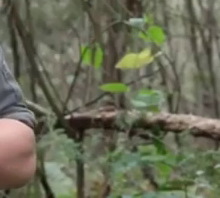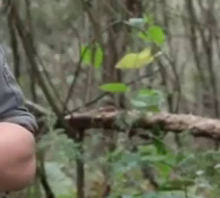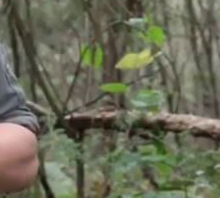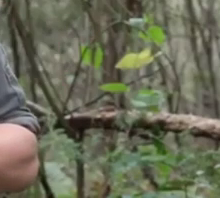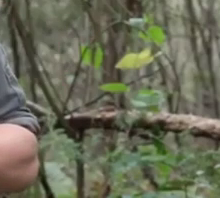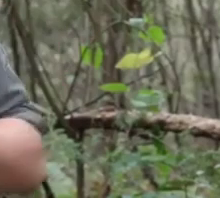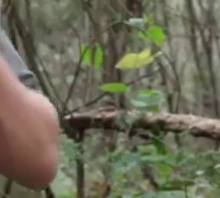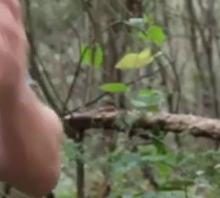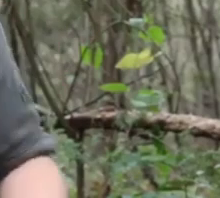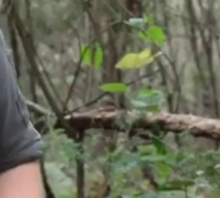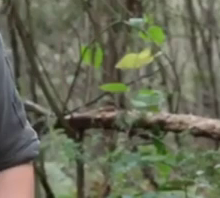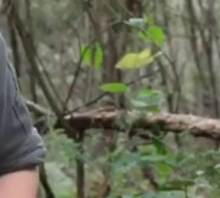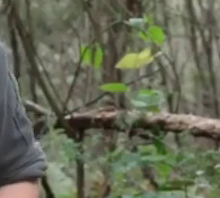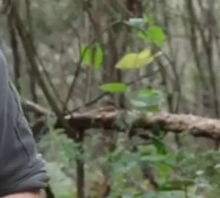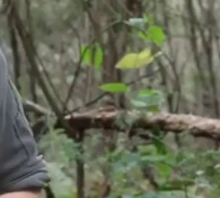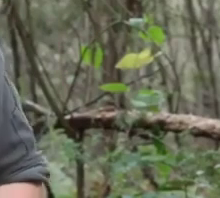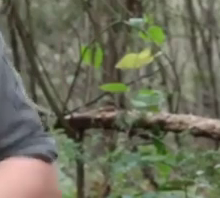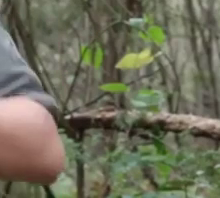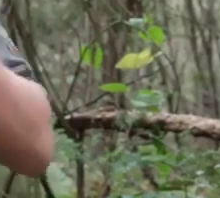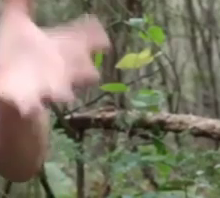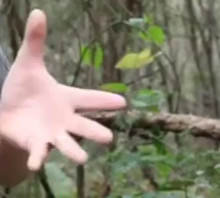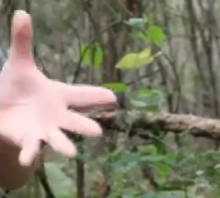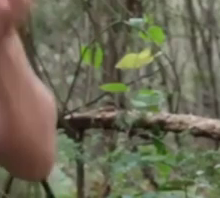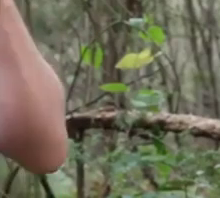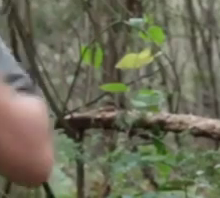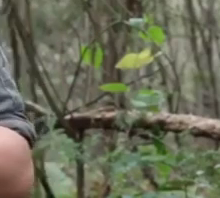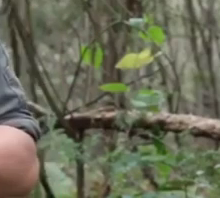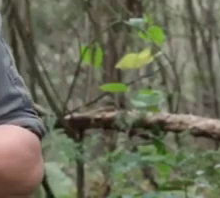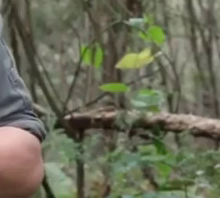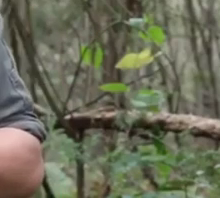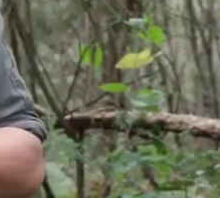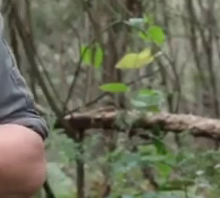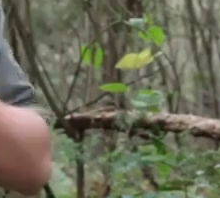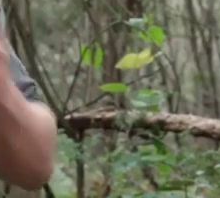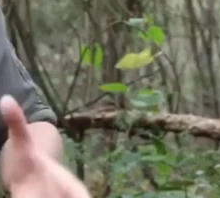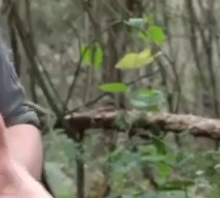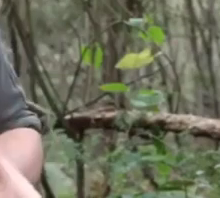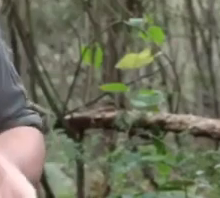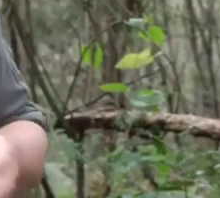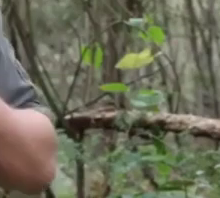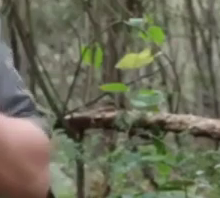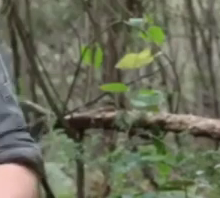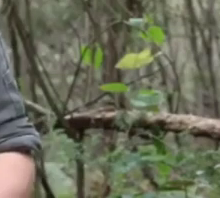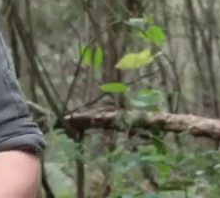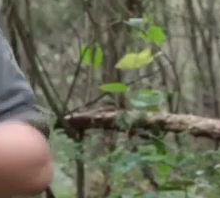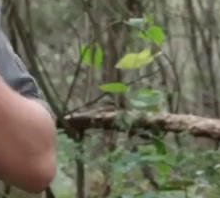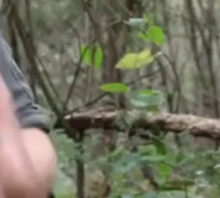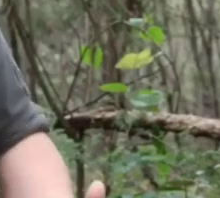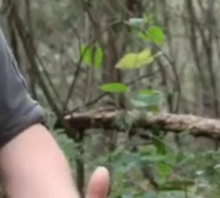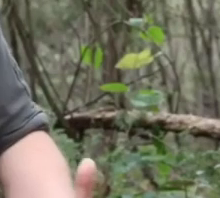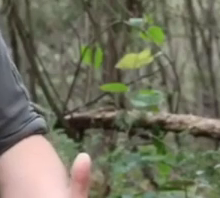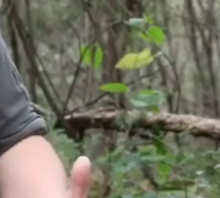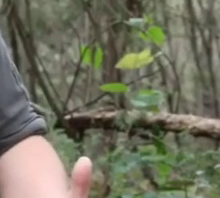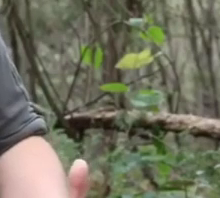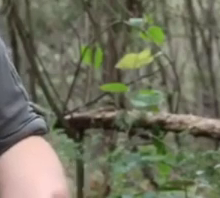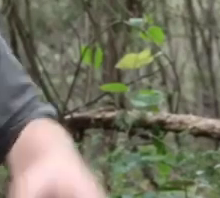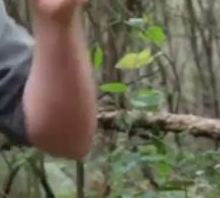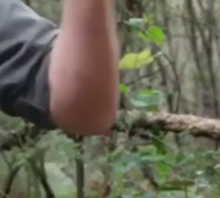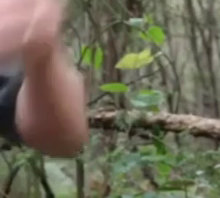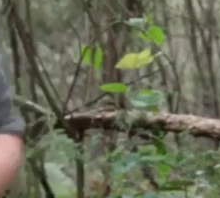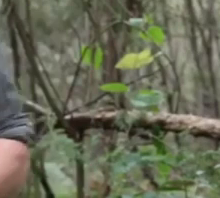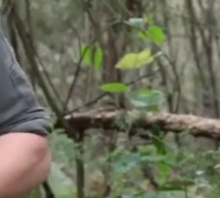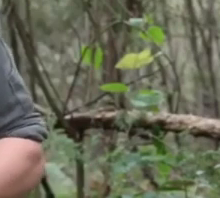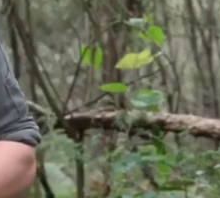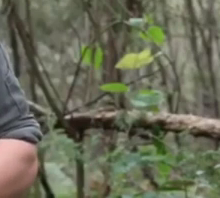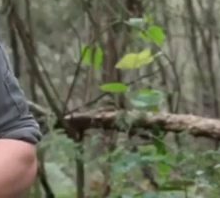the Northern Territory. And for your third bit, if you'd like and you're not sick of doing it, please draw me a brush tailed rock wallaby